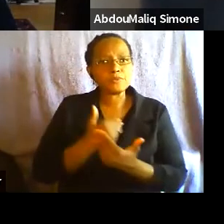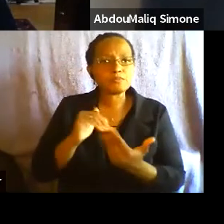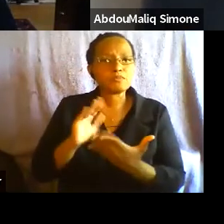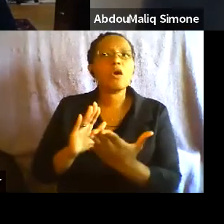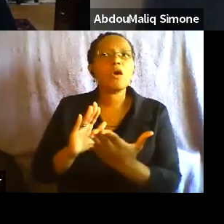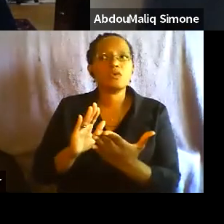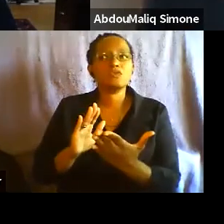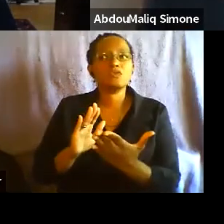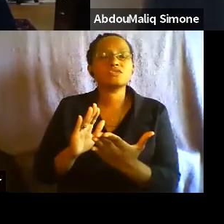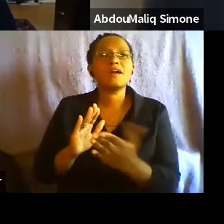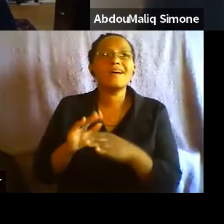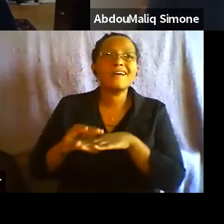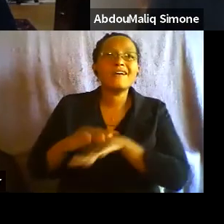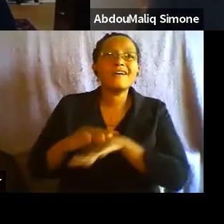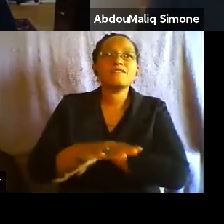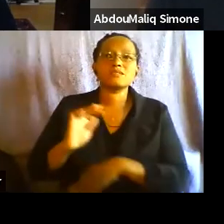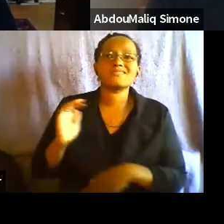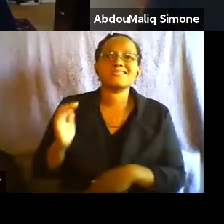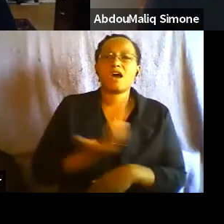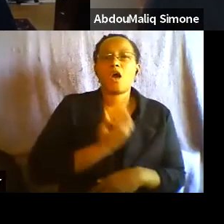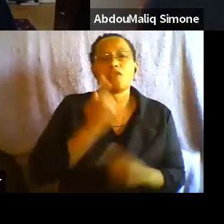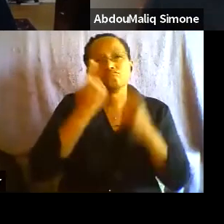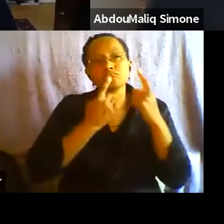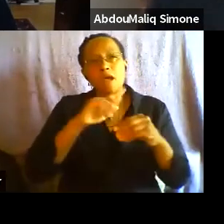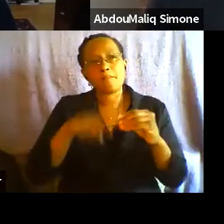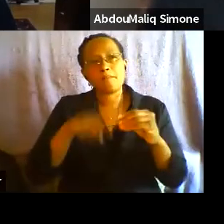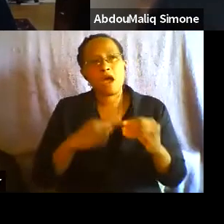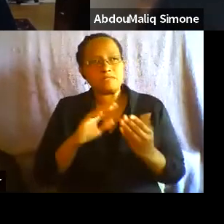urban inhabitation in the future.